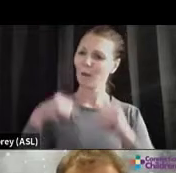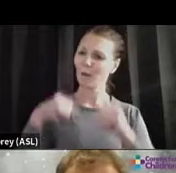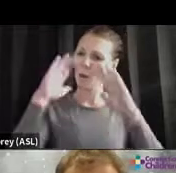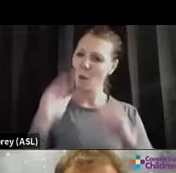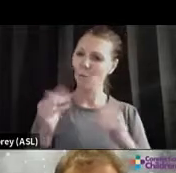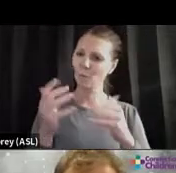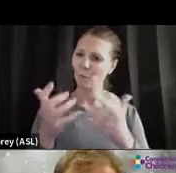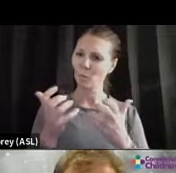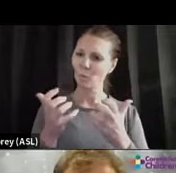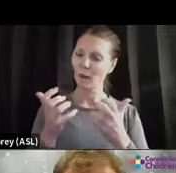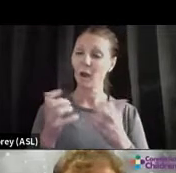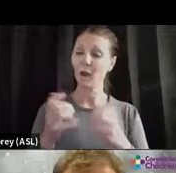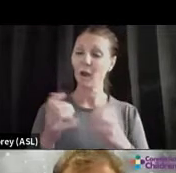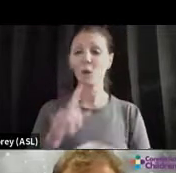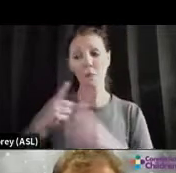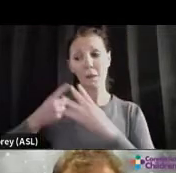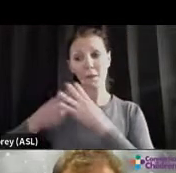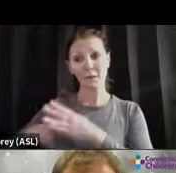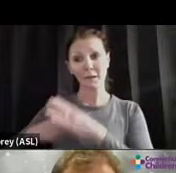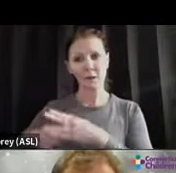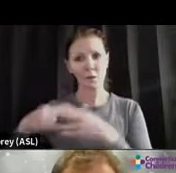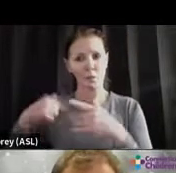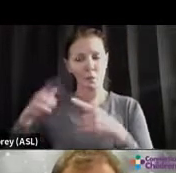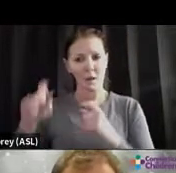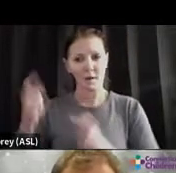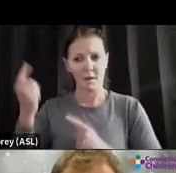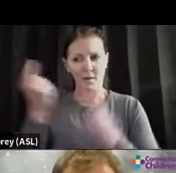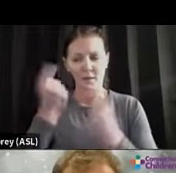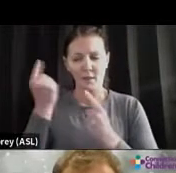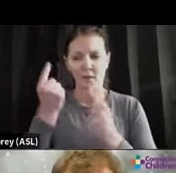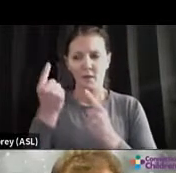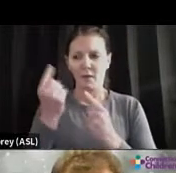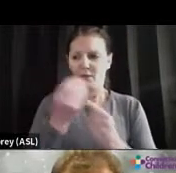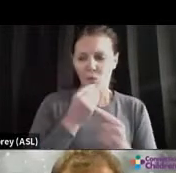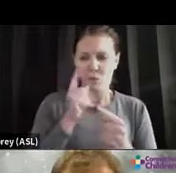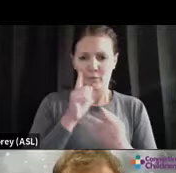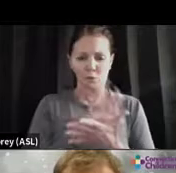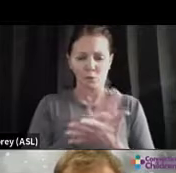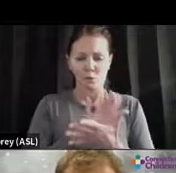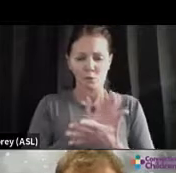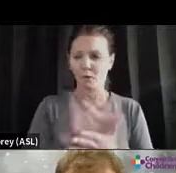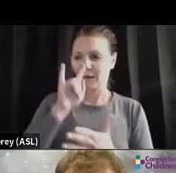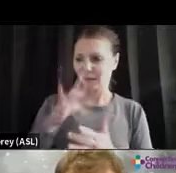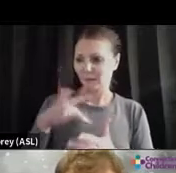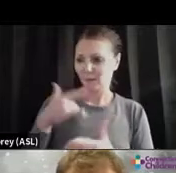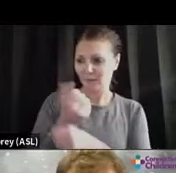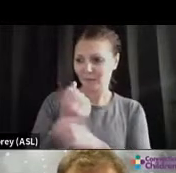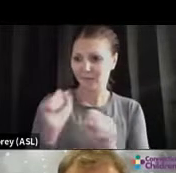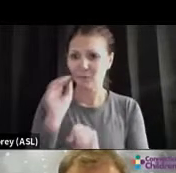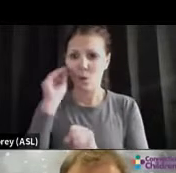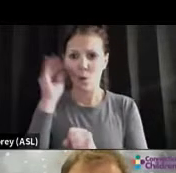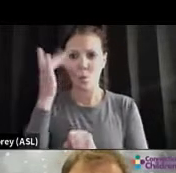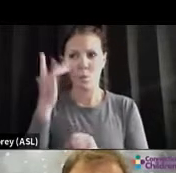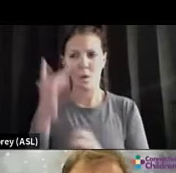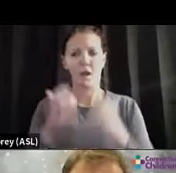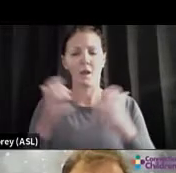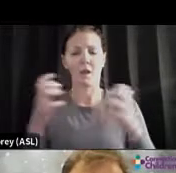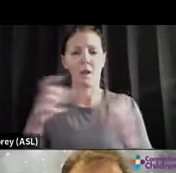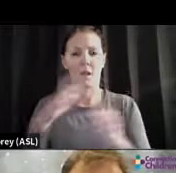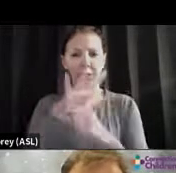critically. We had to make sure kids were getting food for school. We had to make sure that kids were feeling safe at home because there was a lot of stress going on.